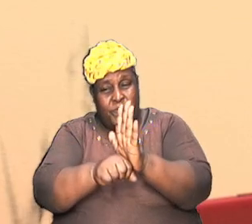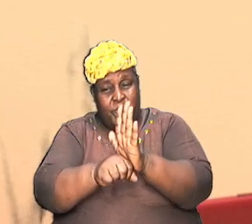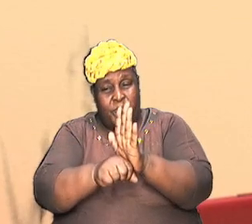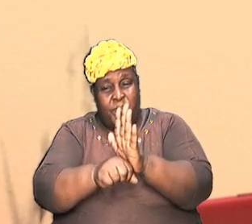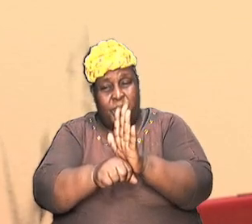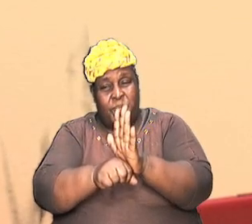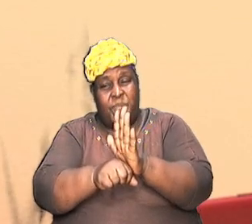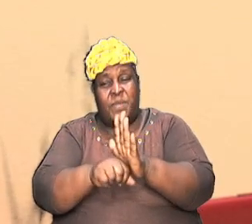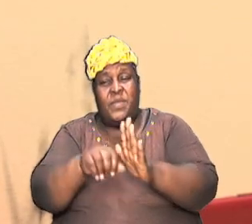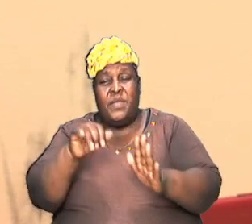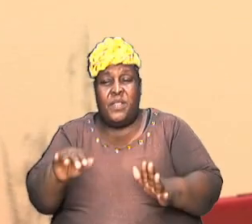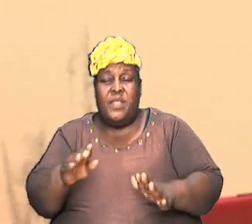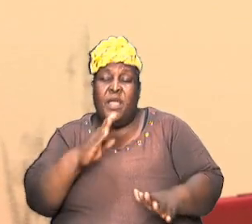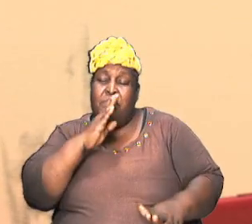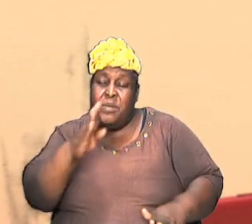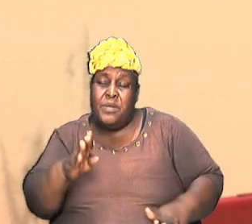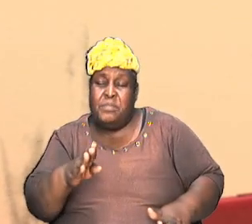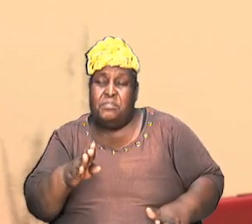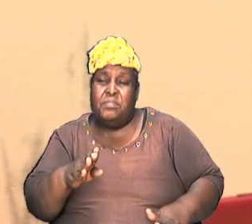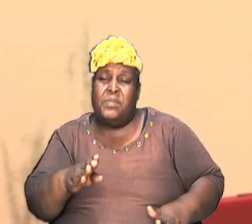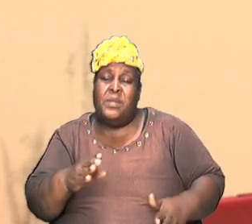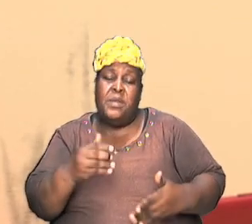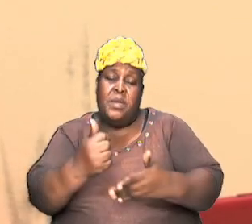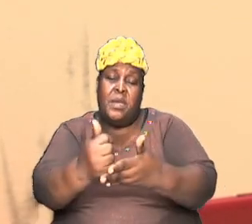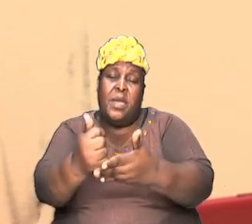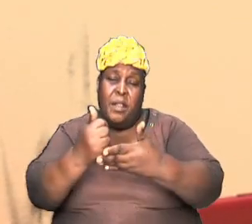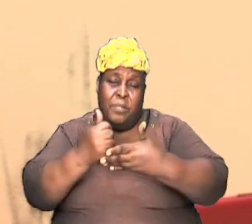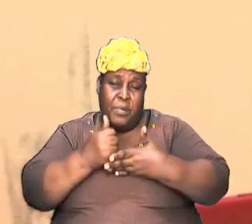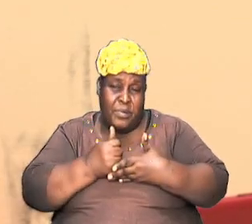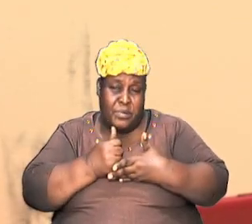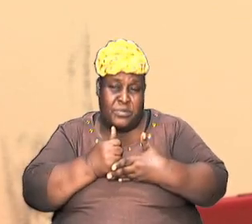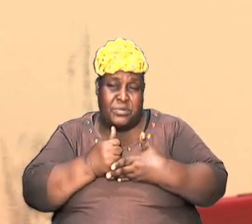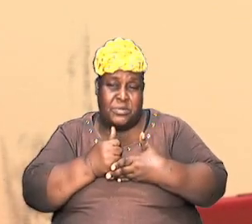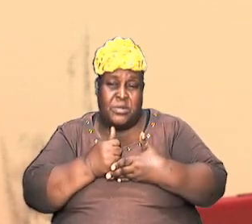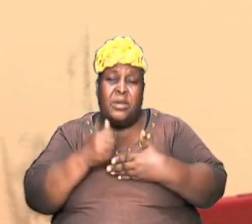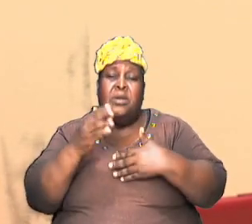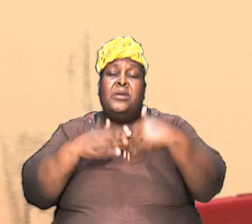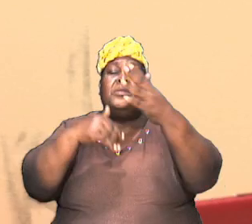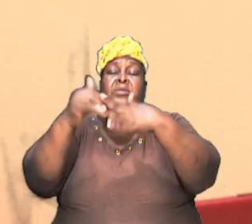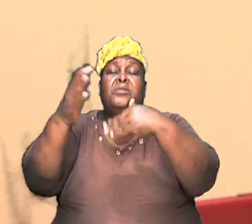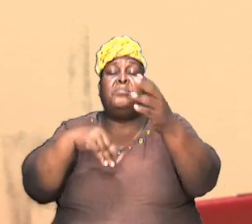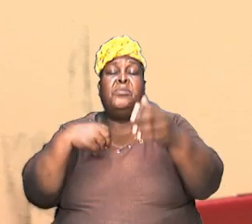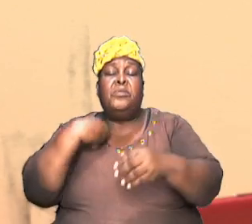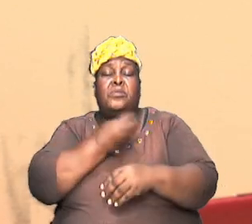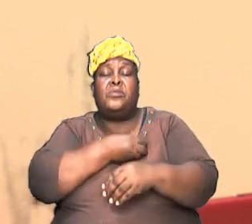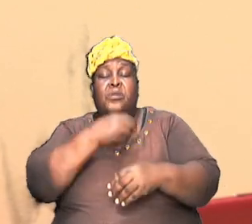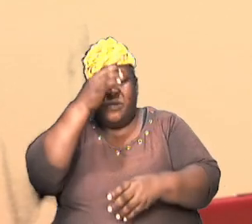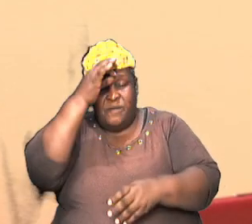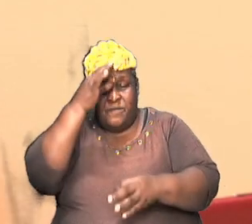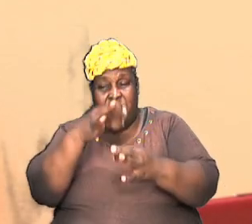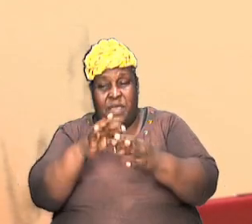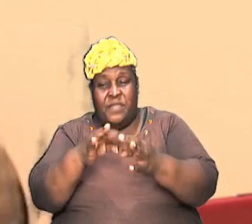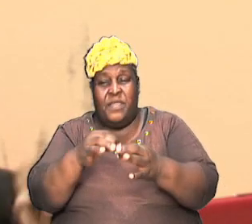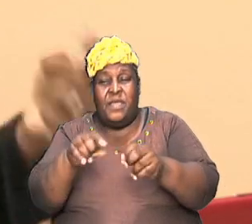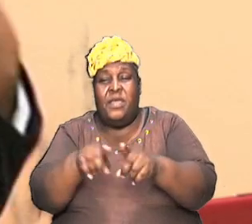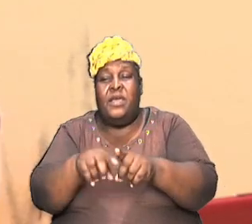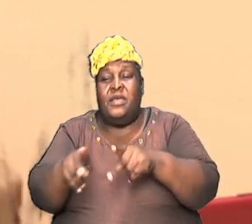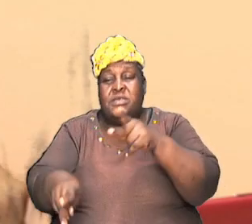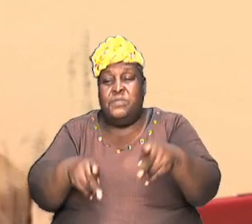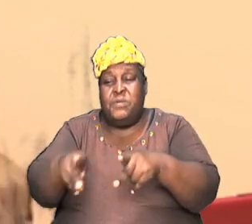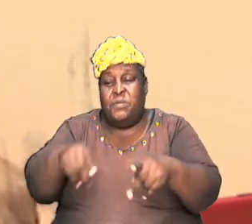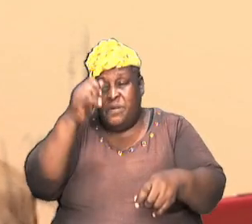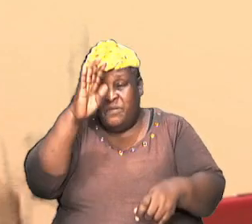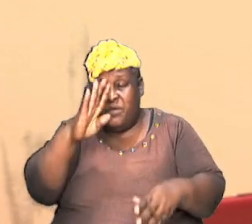that being the case, it will help us to build our faith as people of God